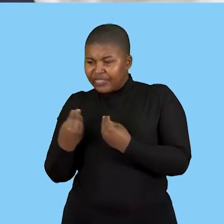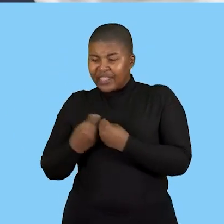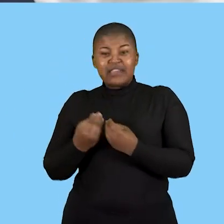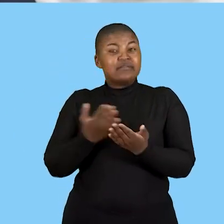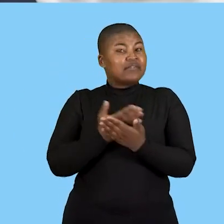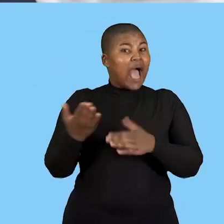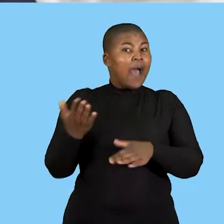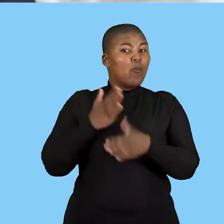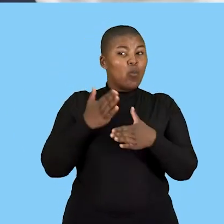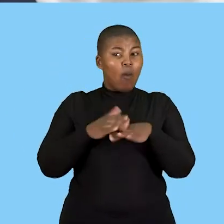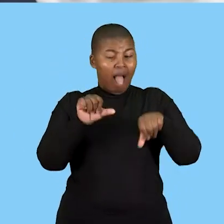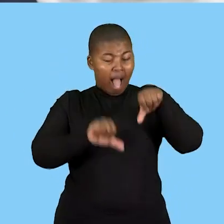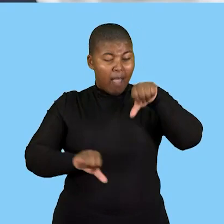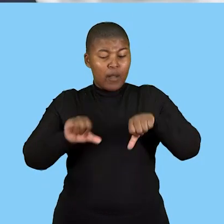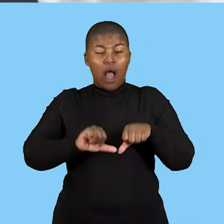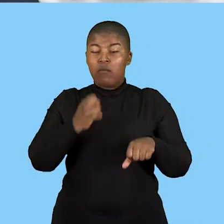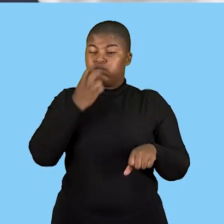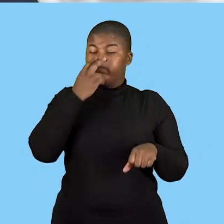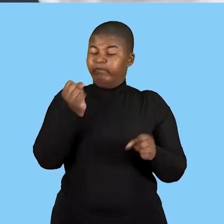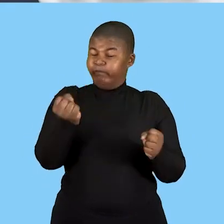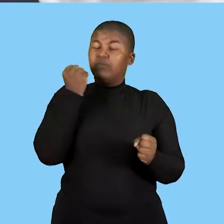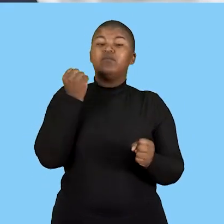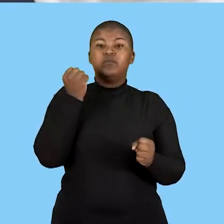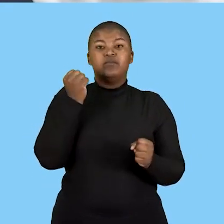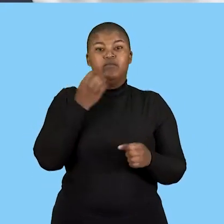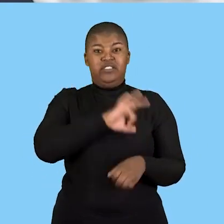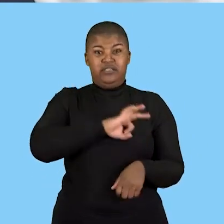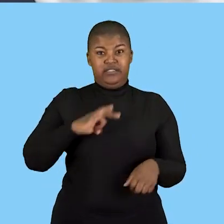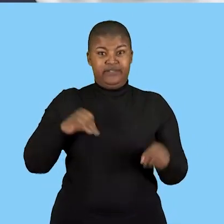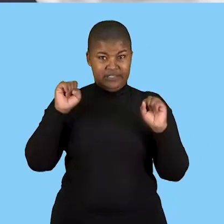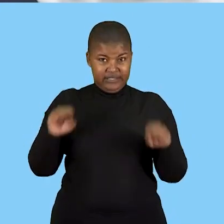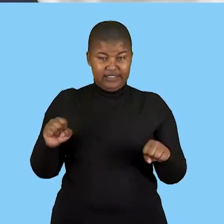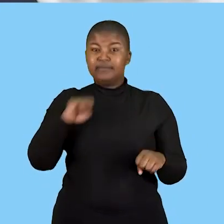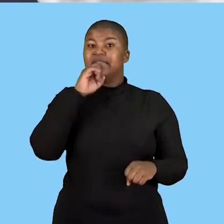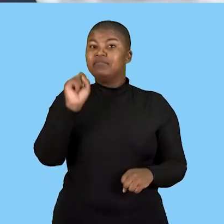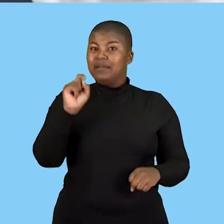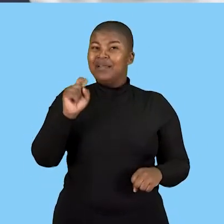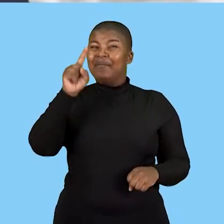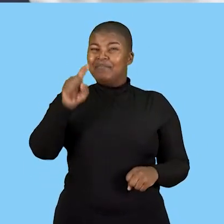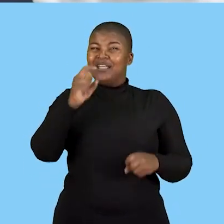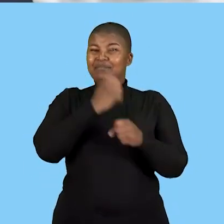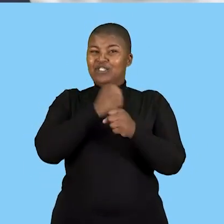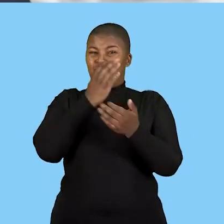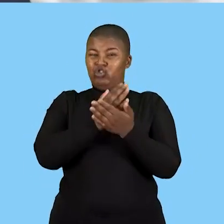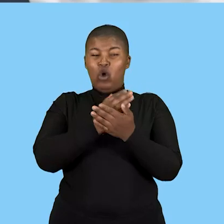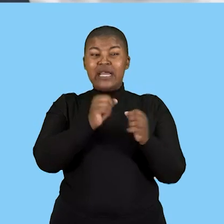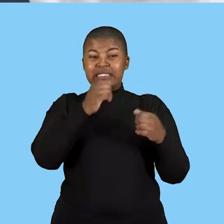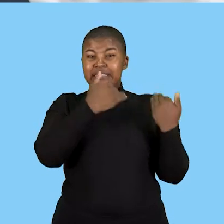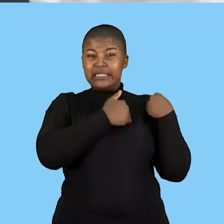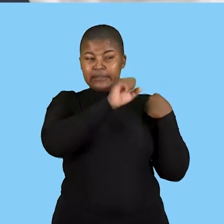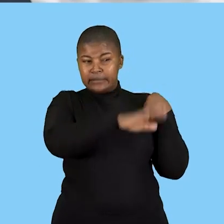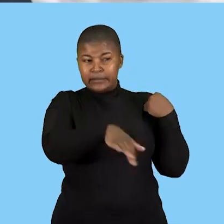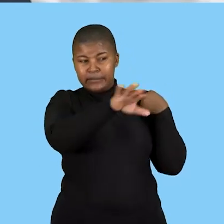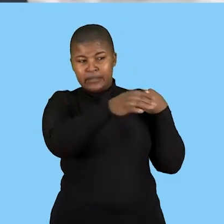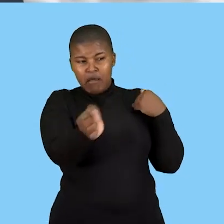might be chemicals that would be very strong for the employees so those should be kept in a safe